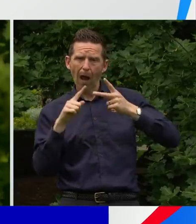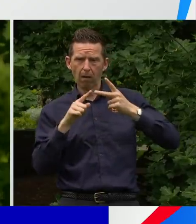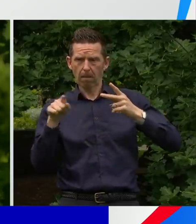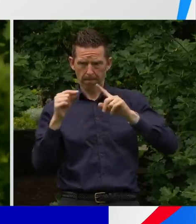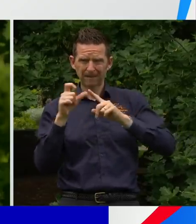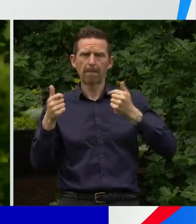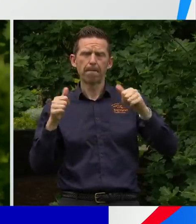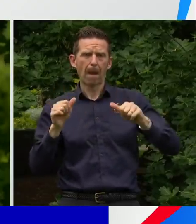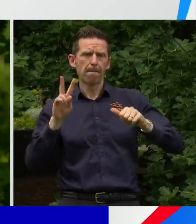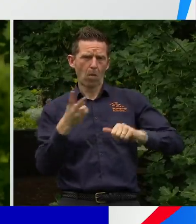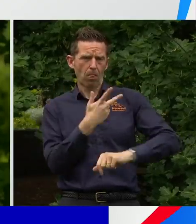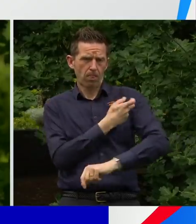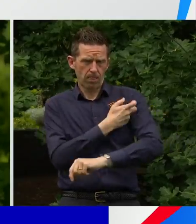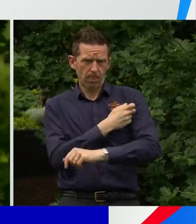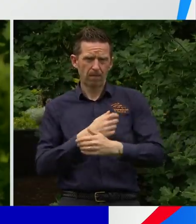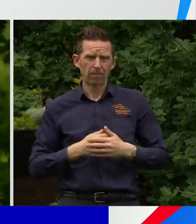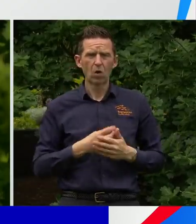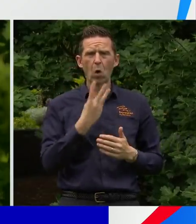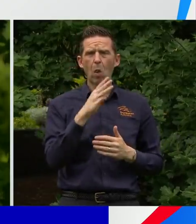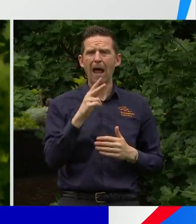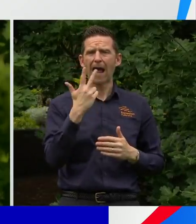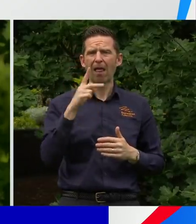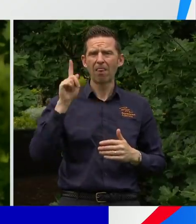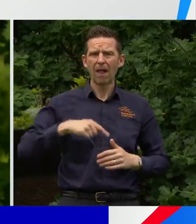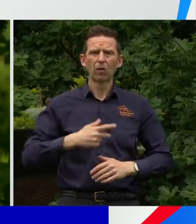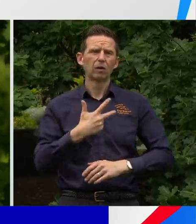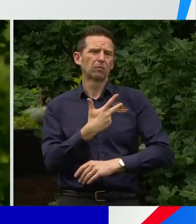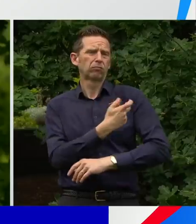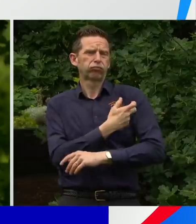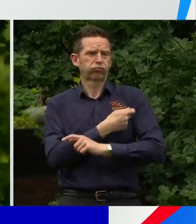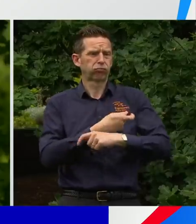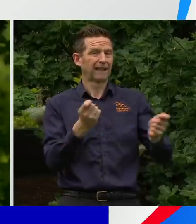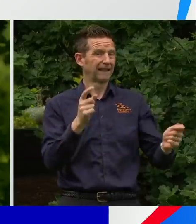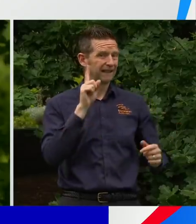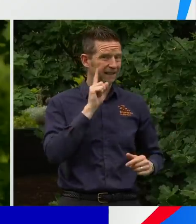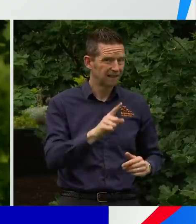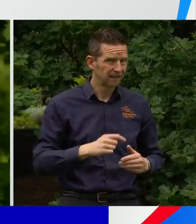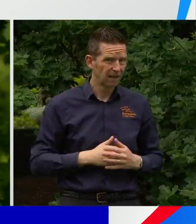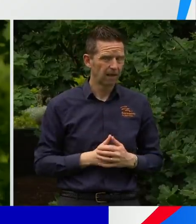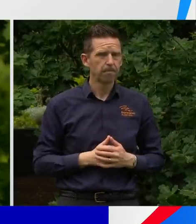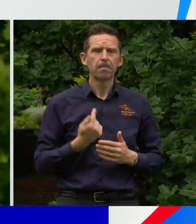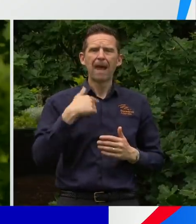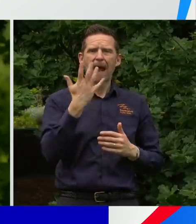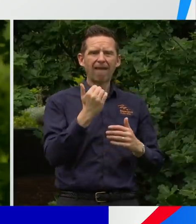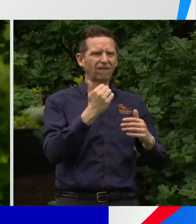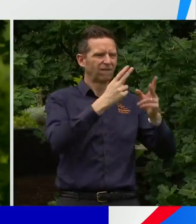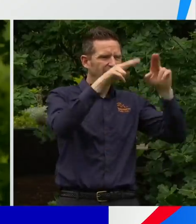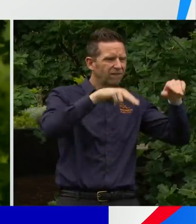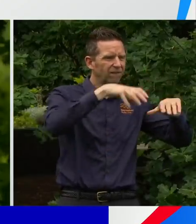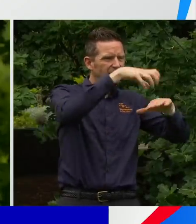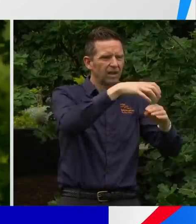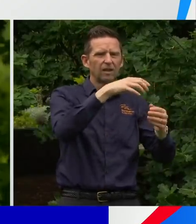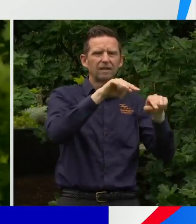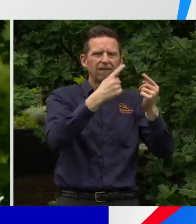Some 38,339 vaccines were administered in state clinics yesterday. And we've got pop-ups and micro pop-ups and the other